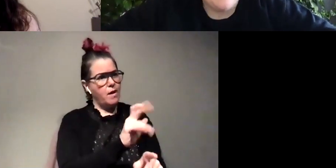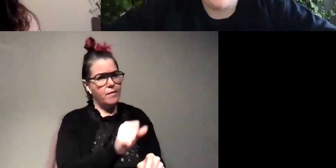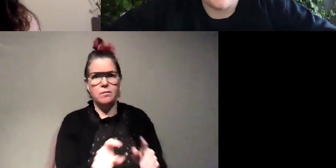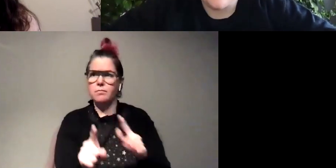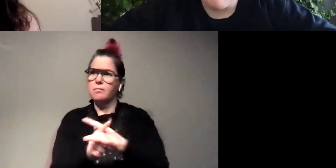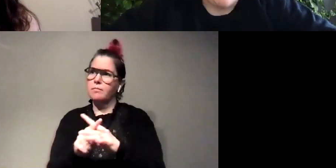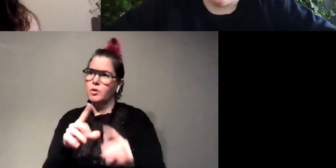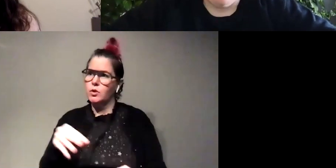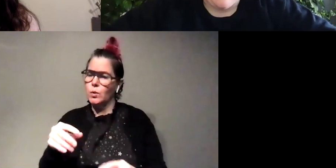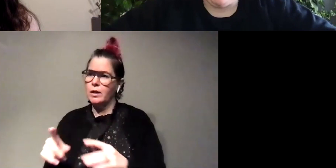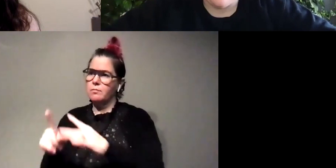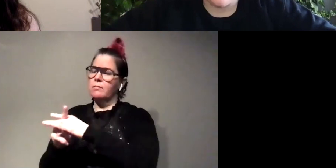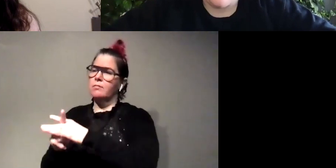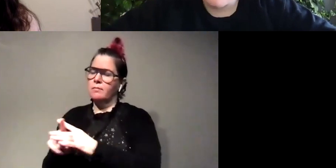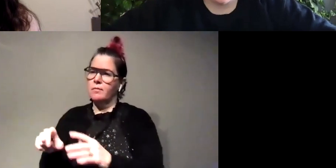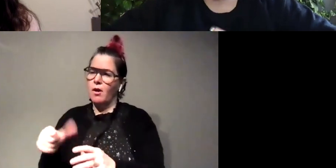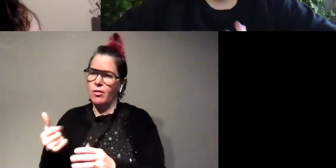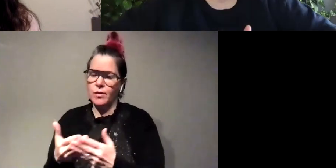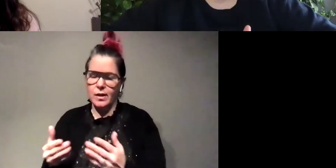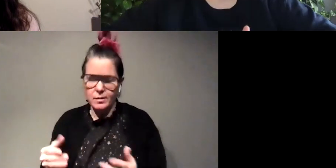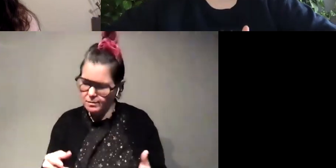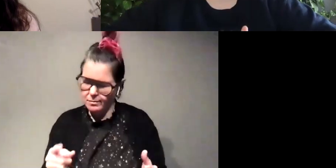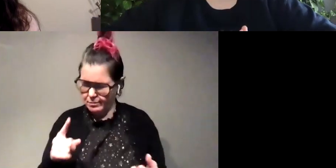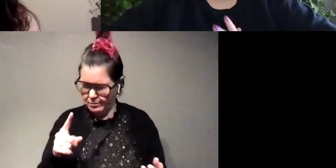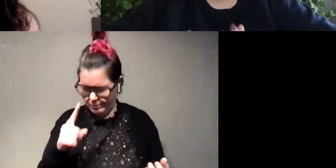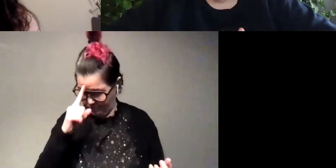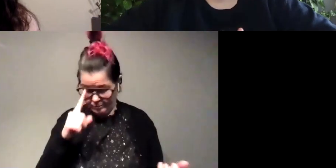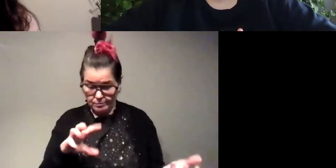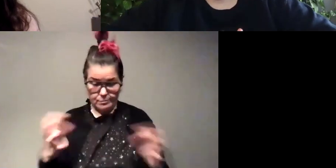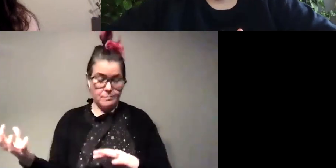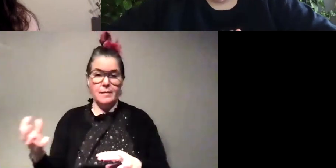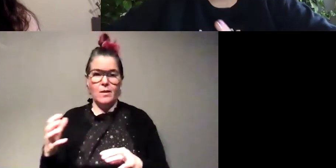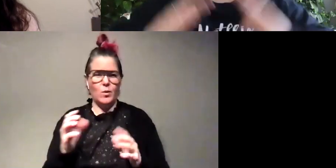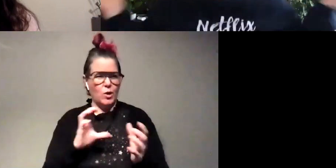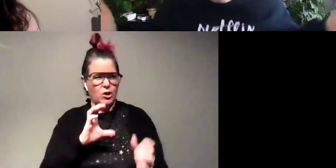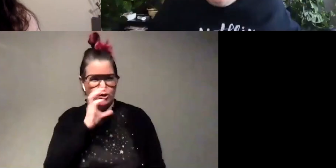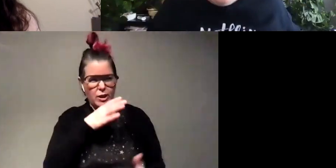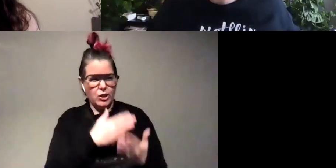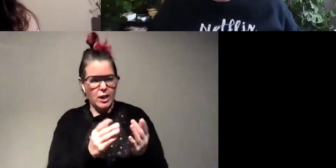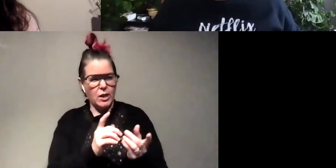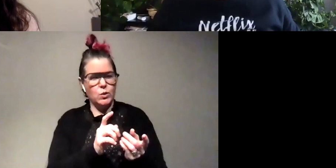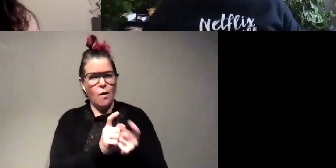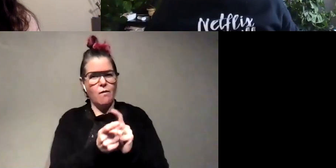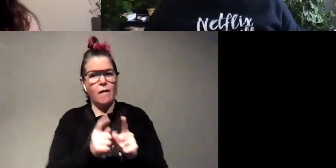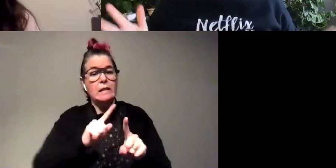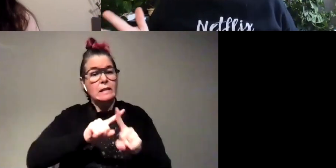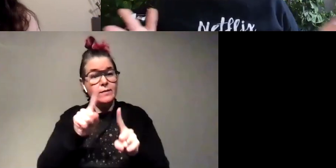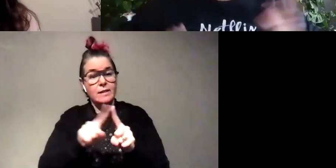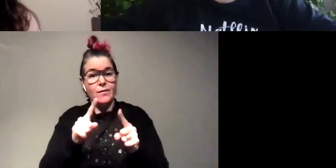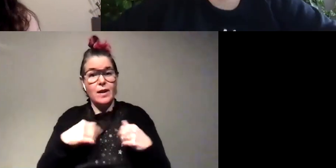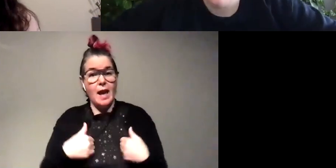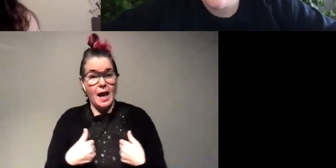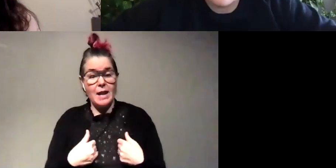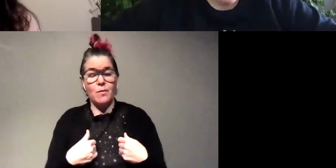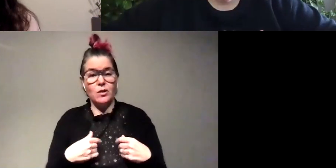that just boggles me because what a strange thing to evolve but so many different animals have evolved